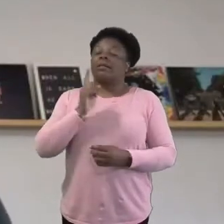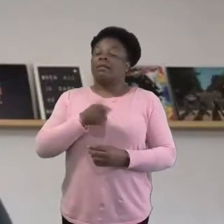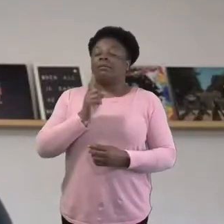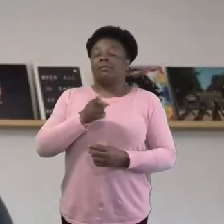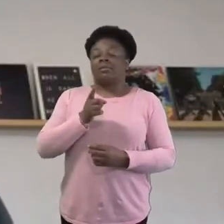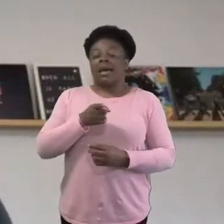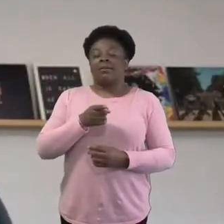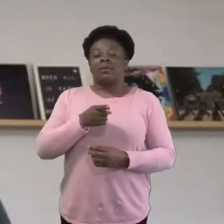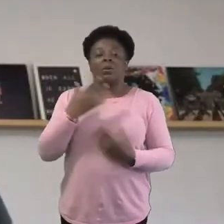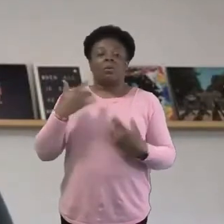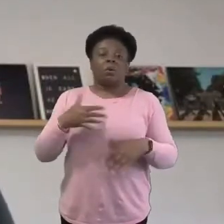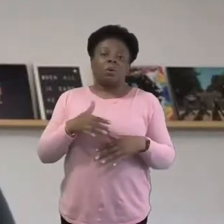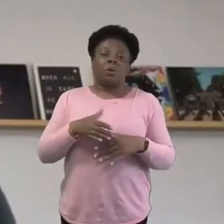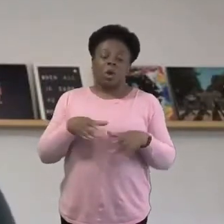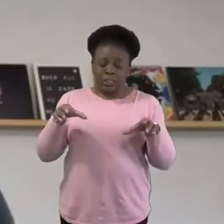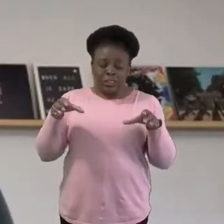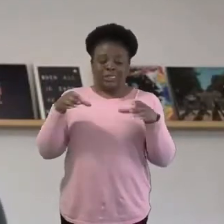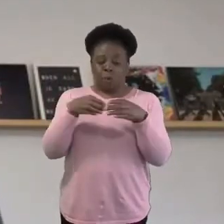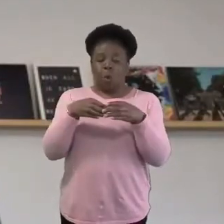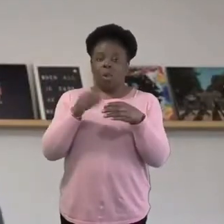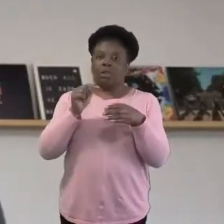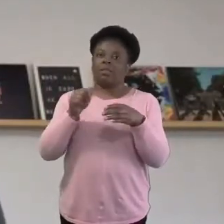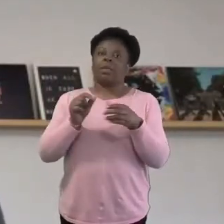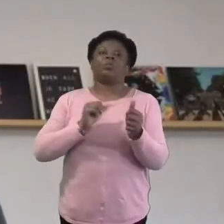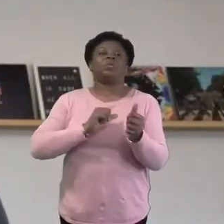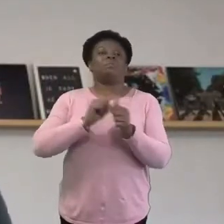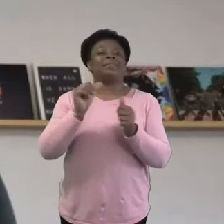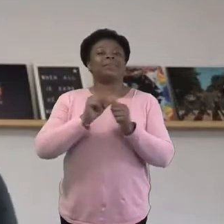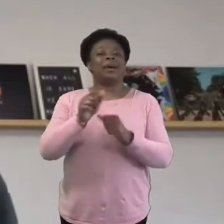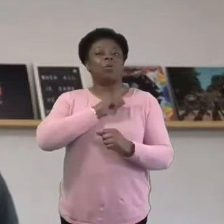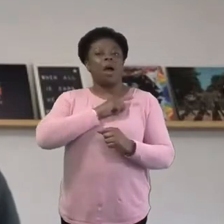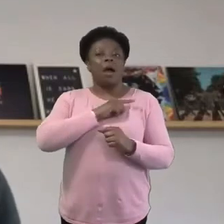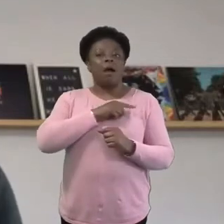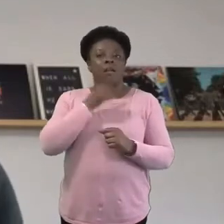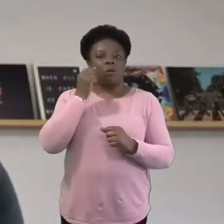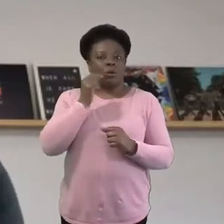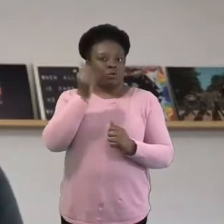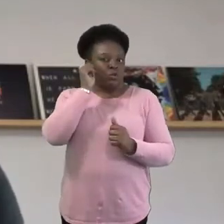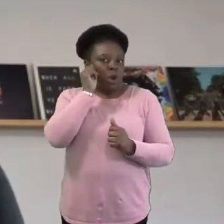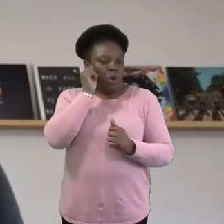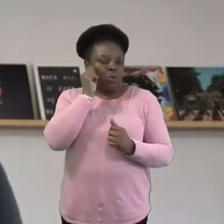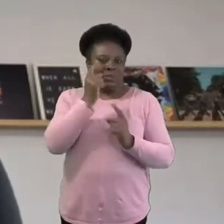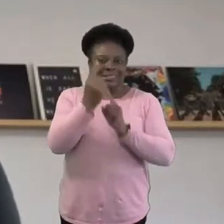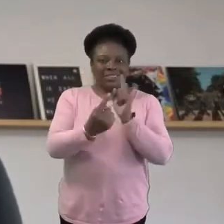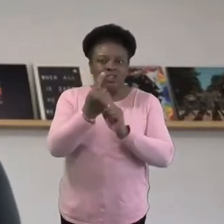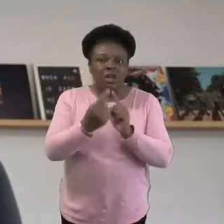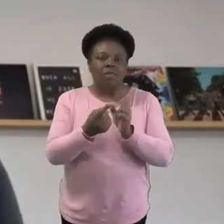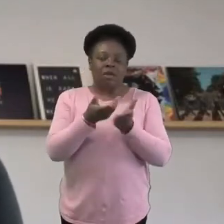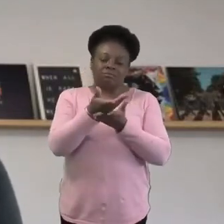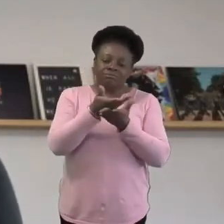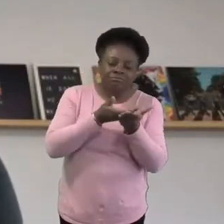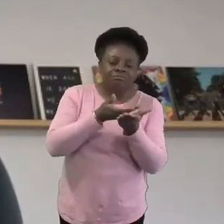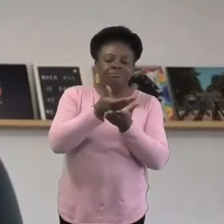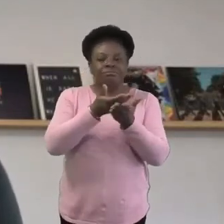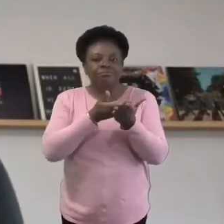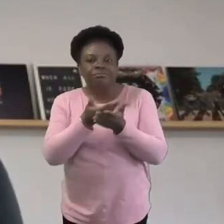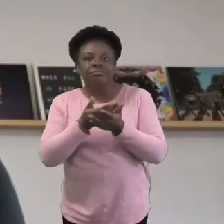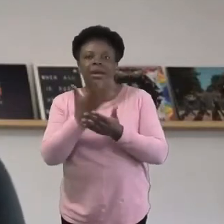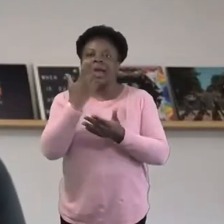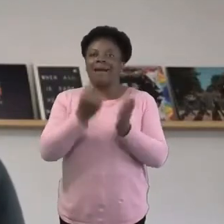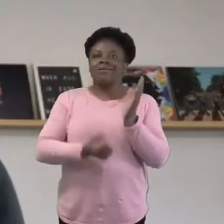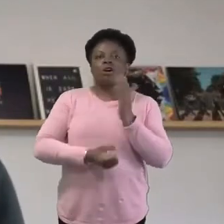and that time, small worked. Because we got to know them, they got to know us. And we got time to hear and see